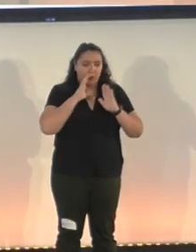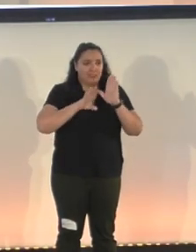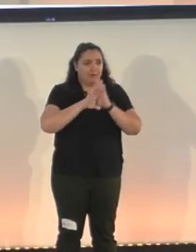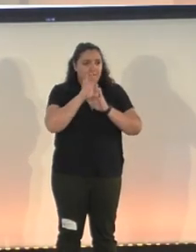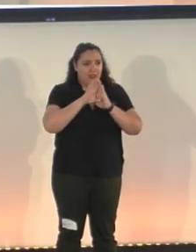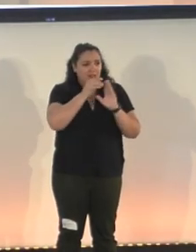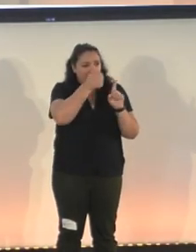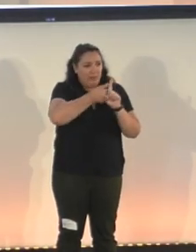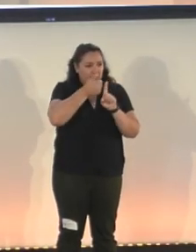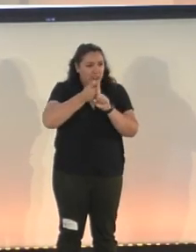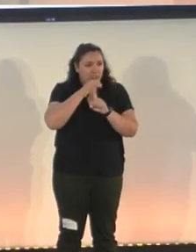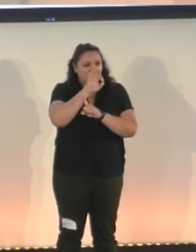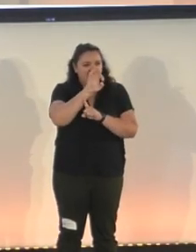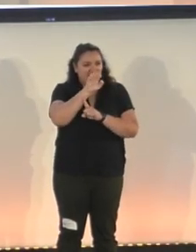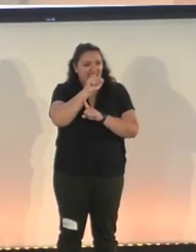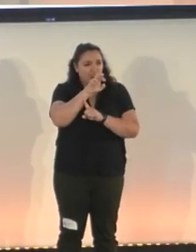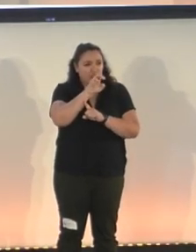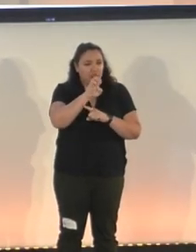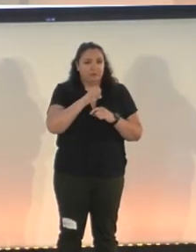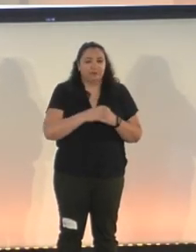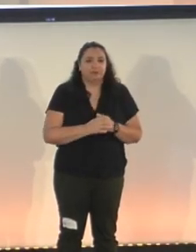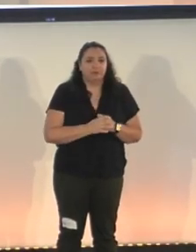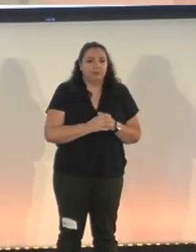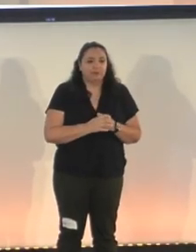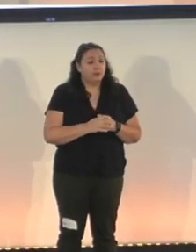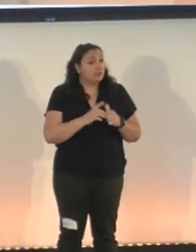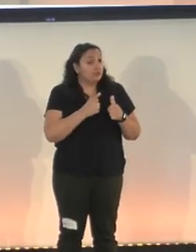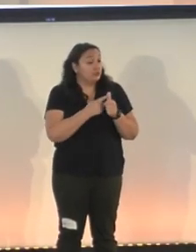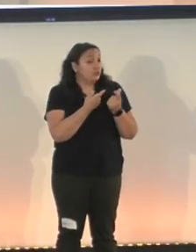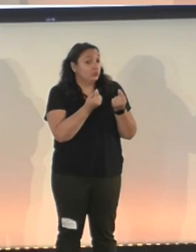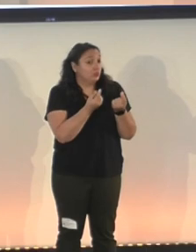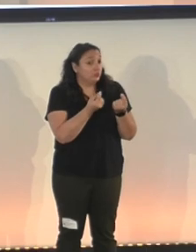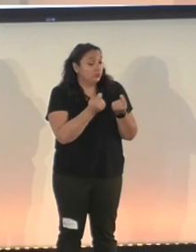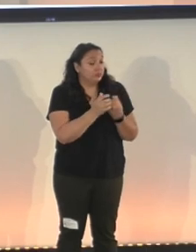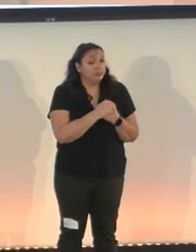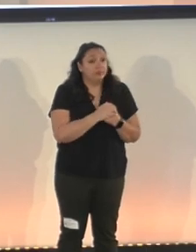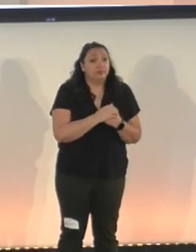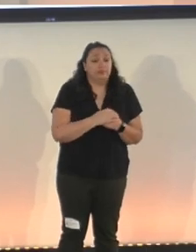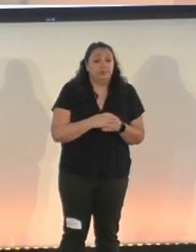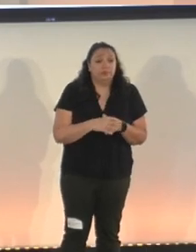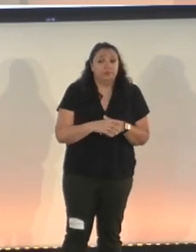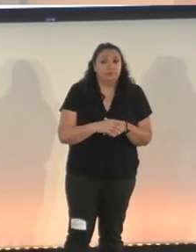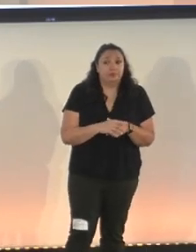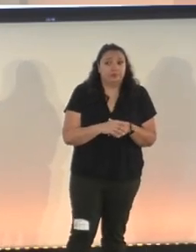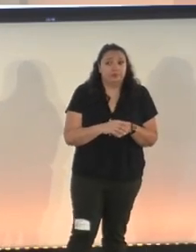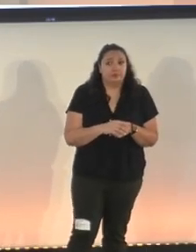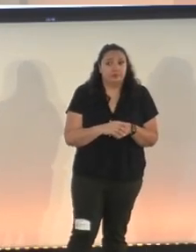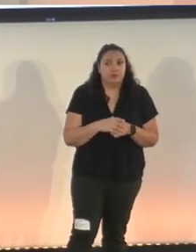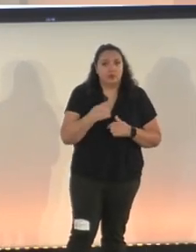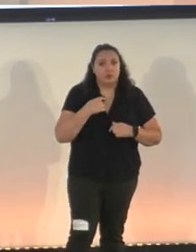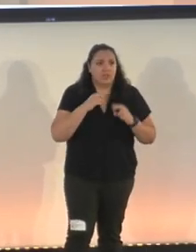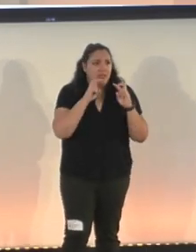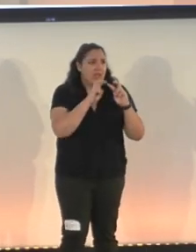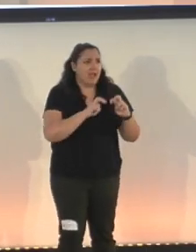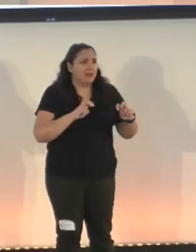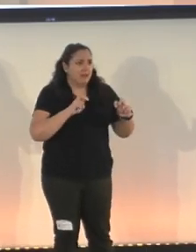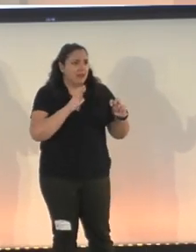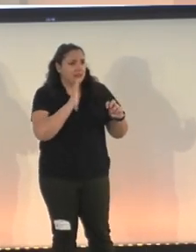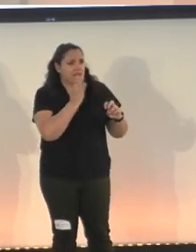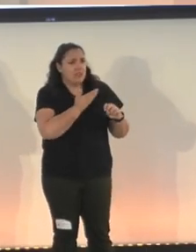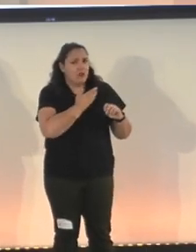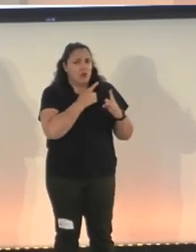Uh, what we did first, uh, when we started developing was analyze our initial,